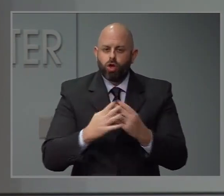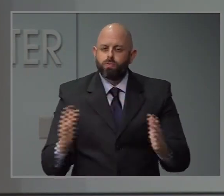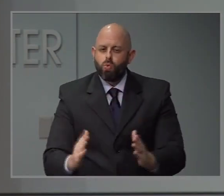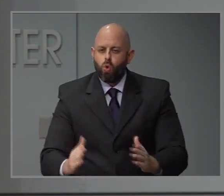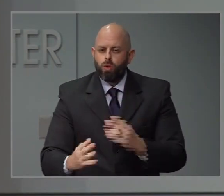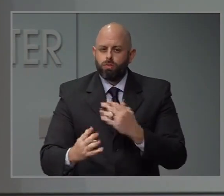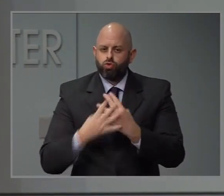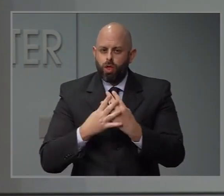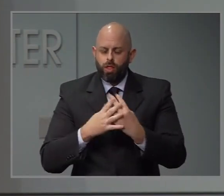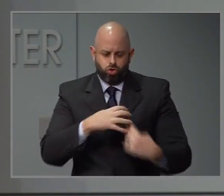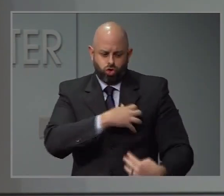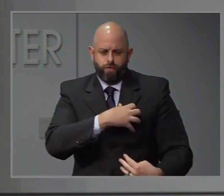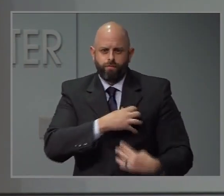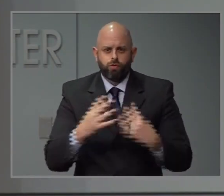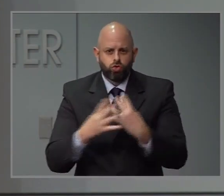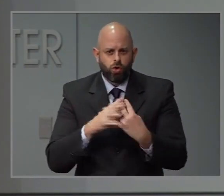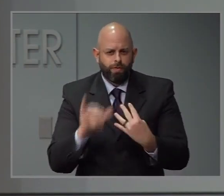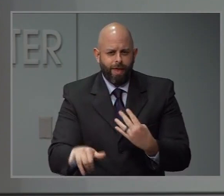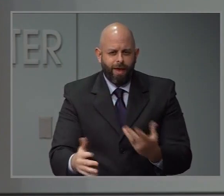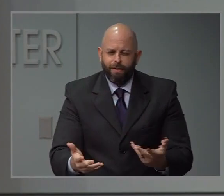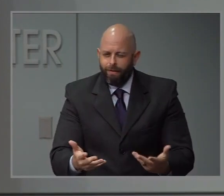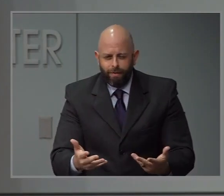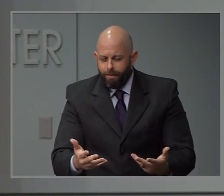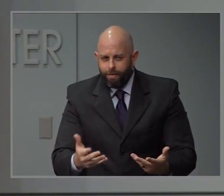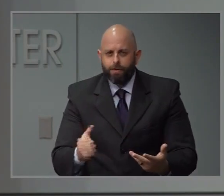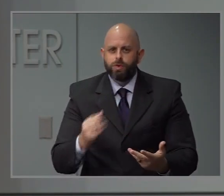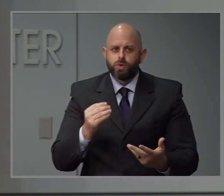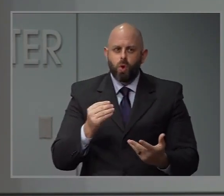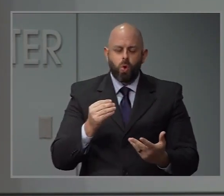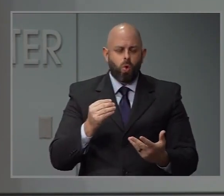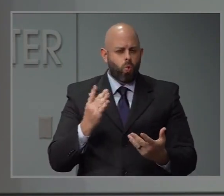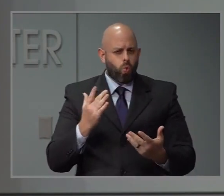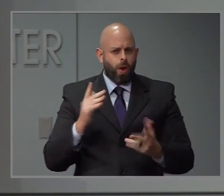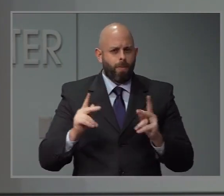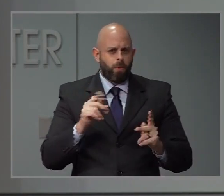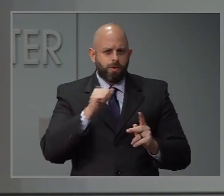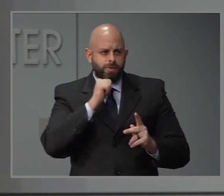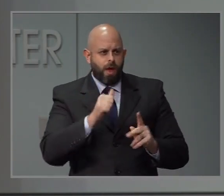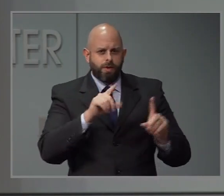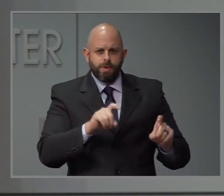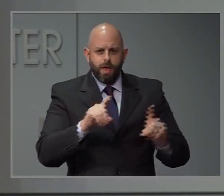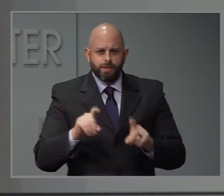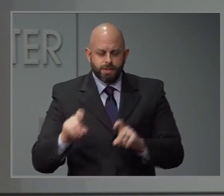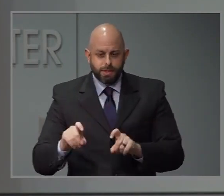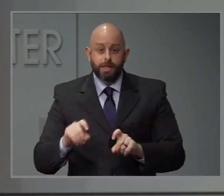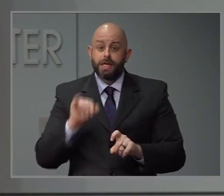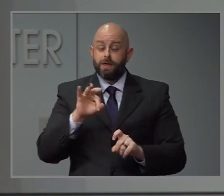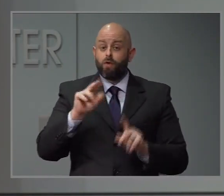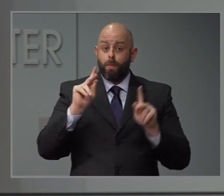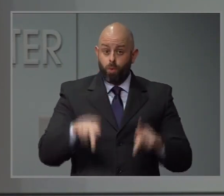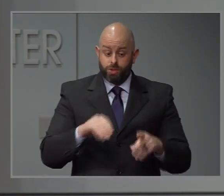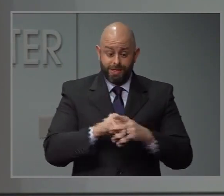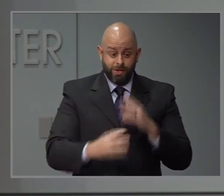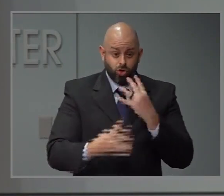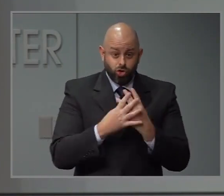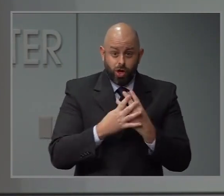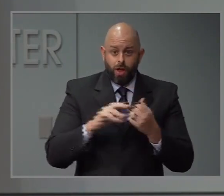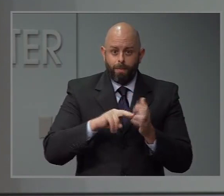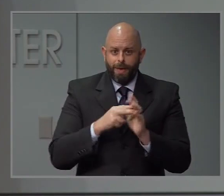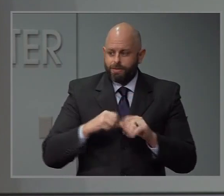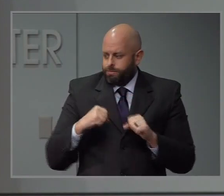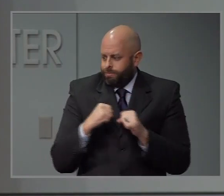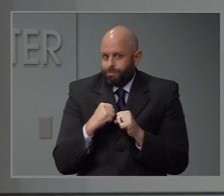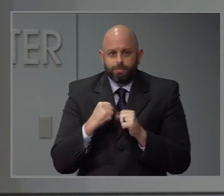given these are, you know, tightly, you know, confined facilities, people are close together, it's hard to have social distancing. You know, whether or not,